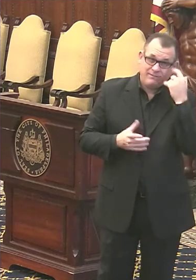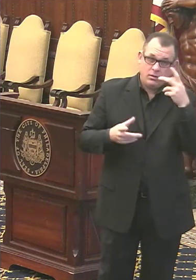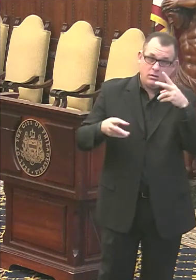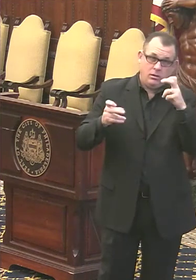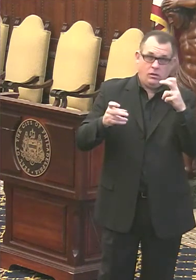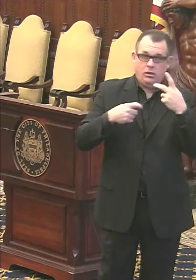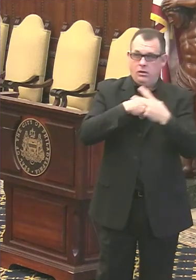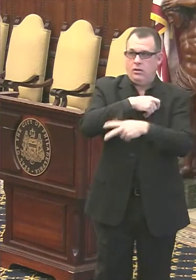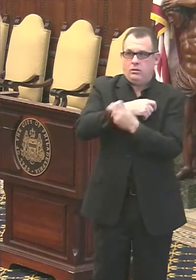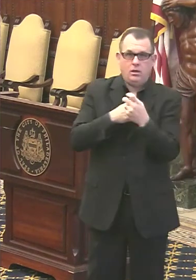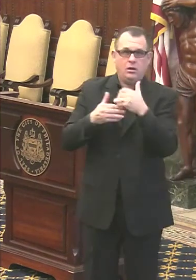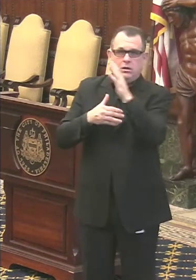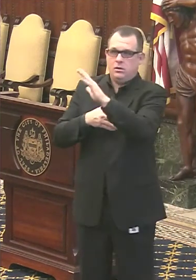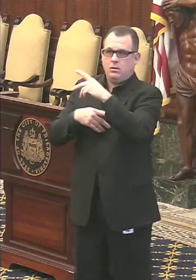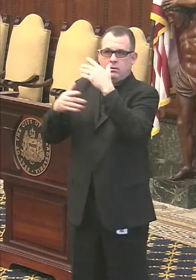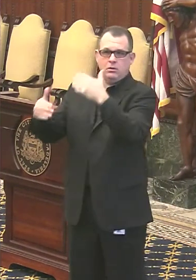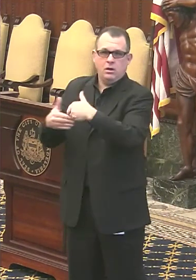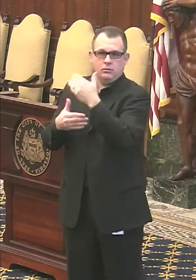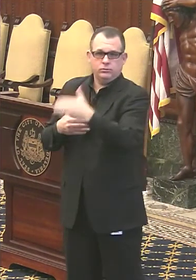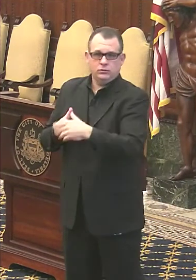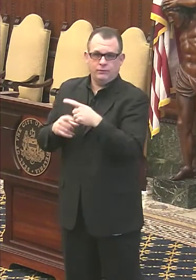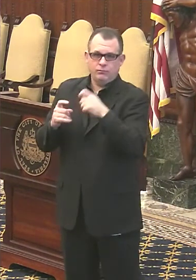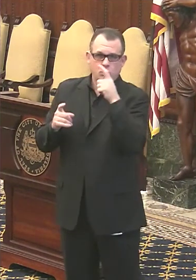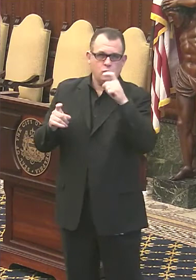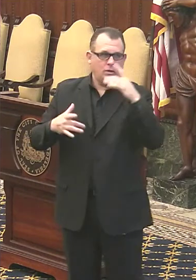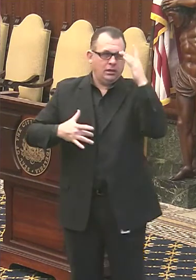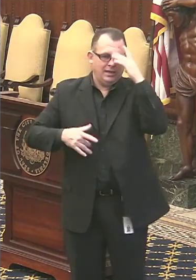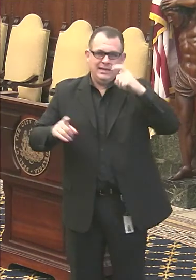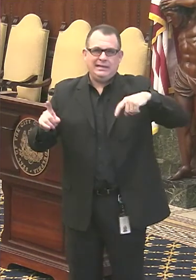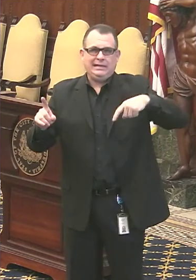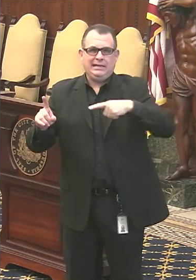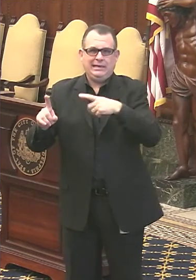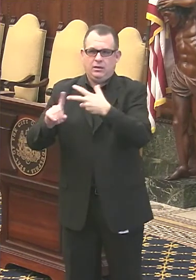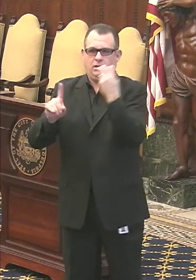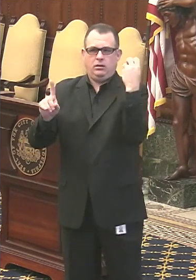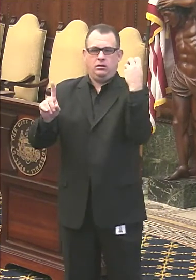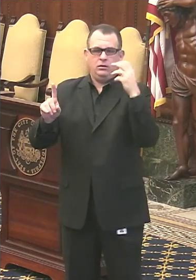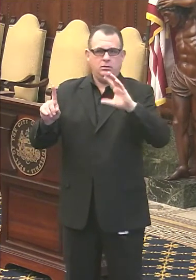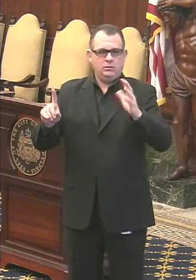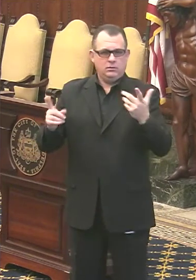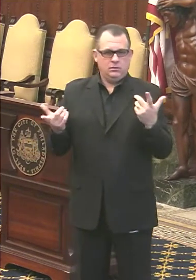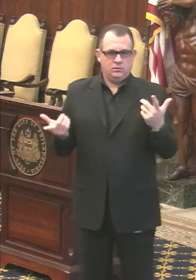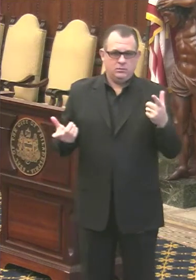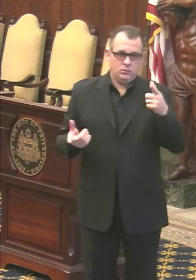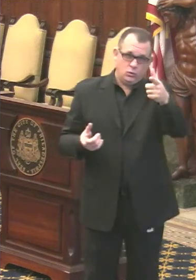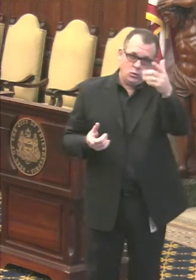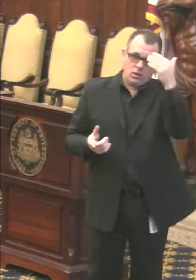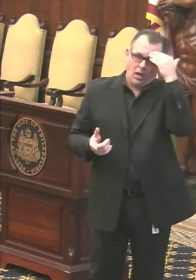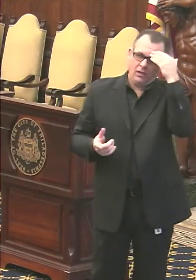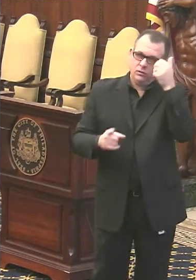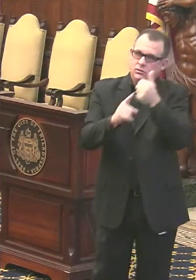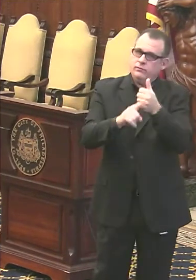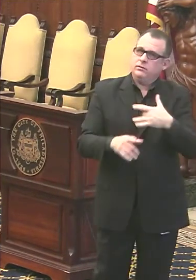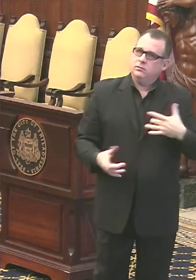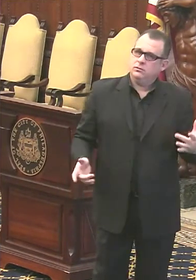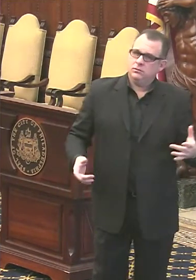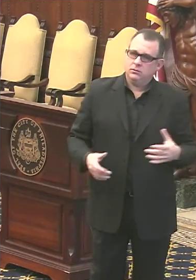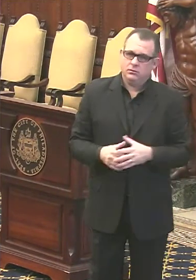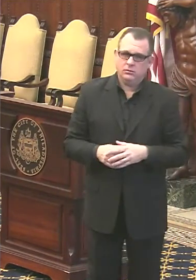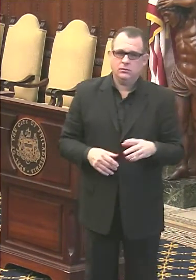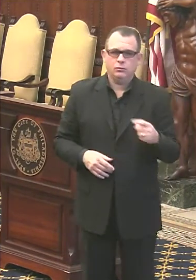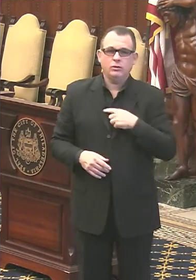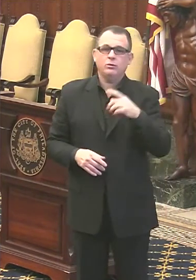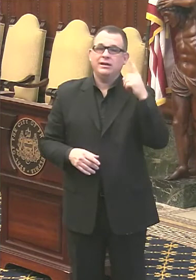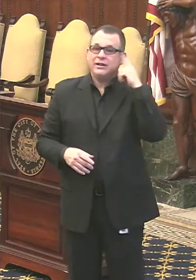then, then you ought to examine your conscience and not do it. Well, we're hearing from healthcare workers who aren't able to get their second